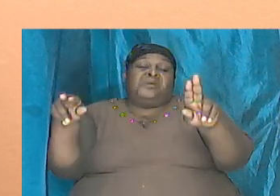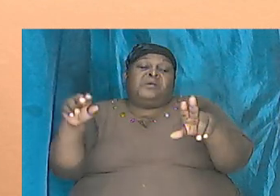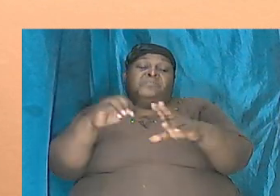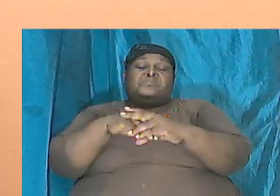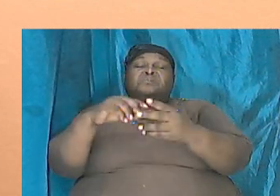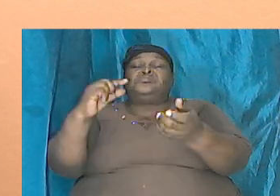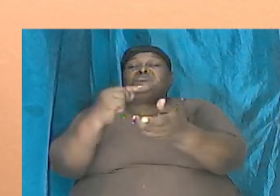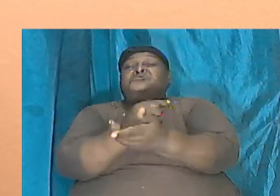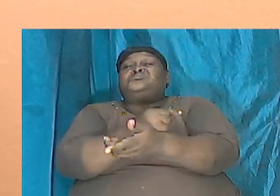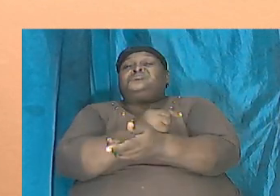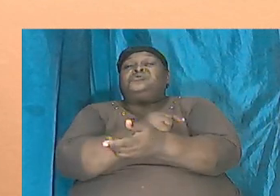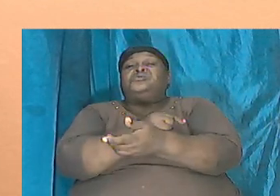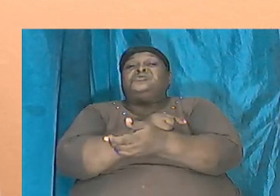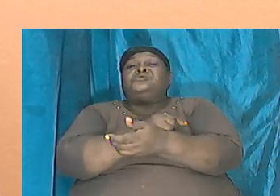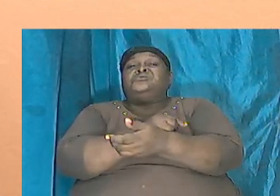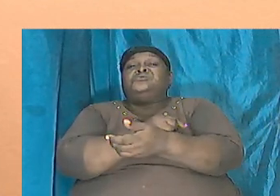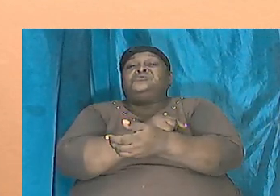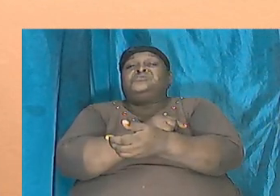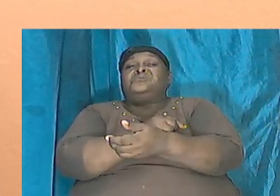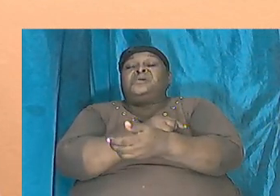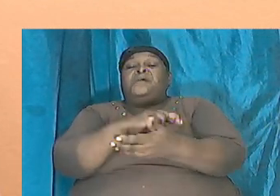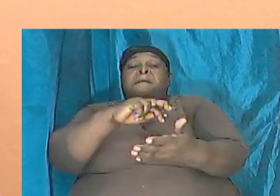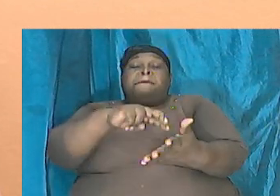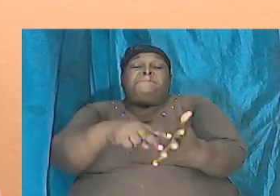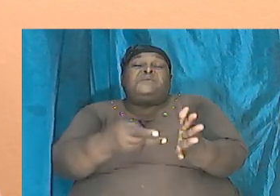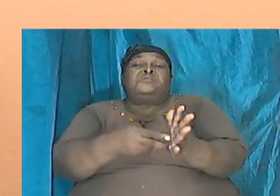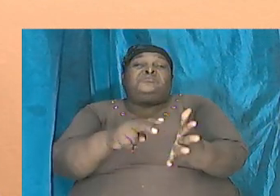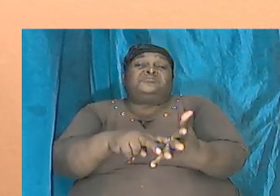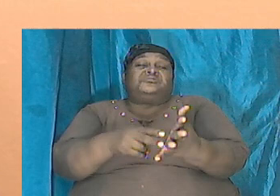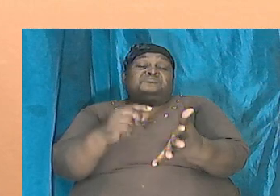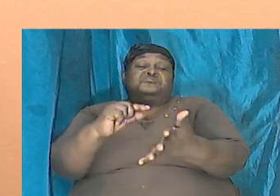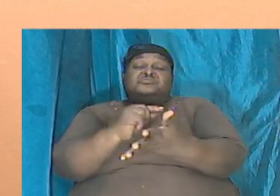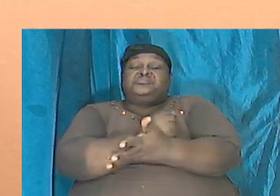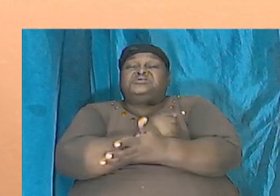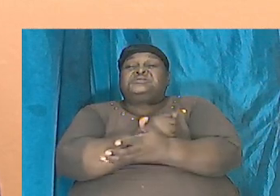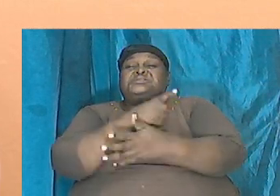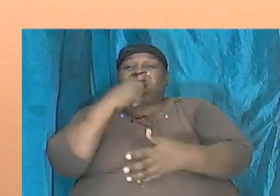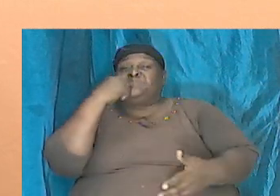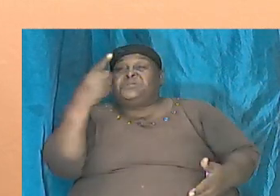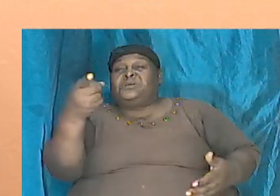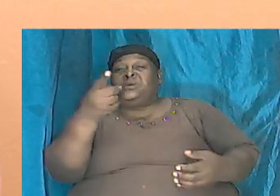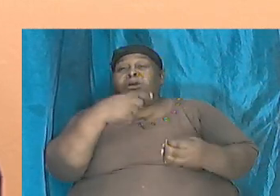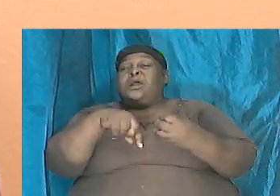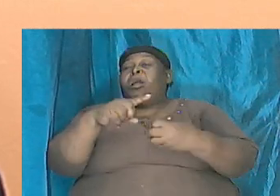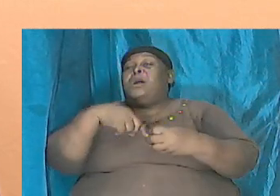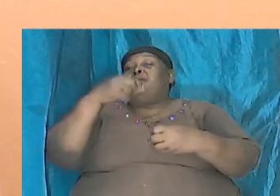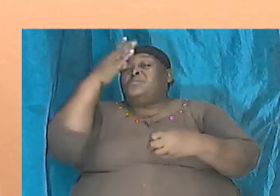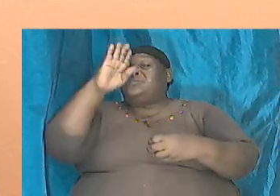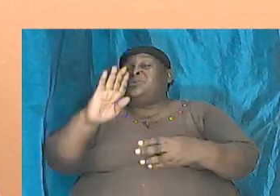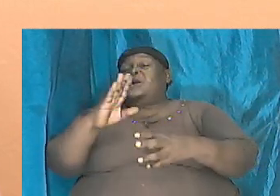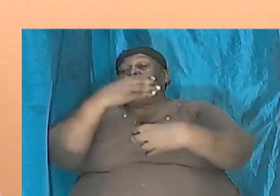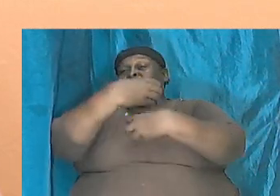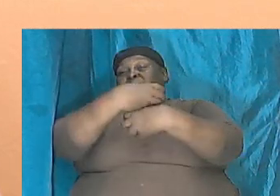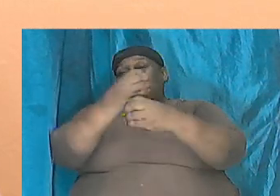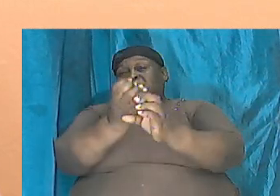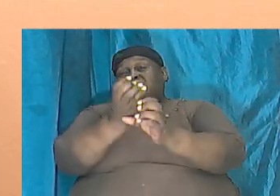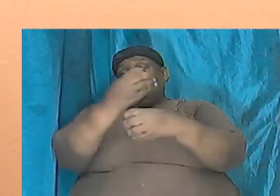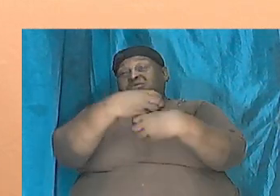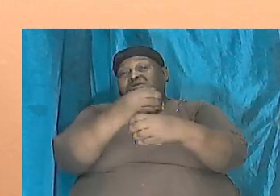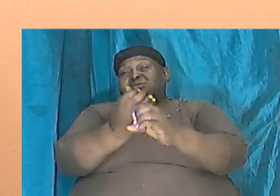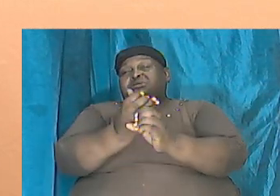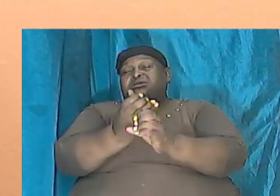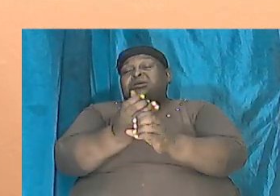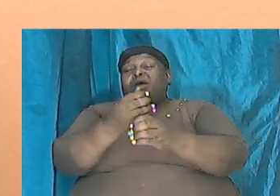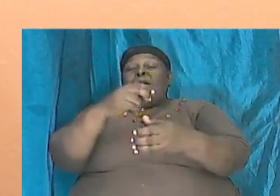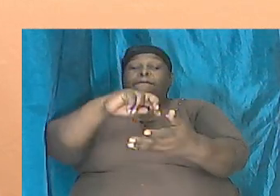then it means that if Genesis speaks about God creating, it means